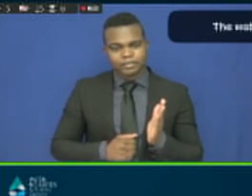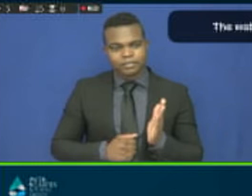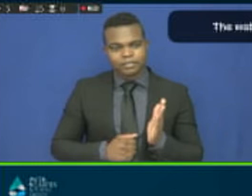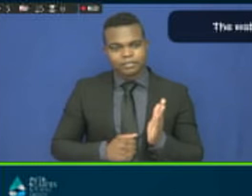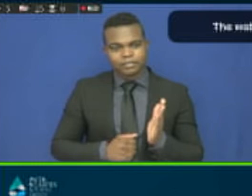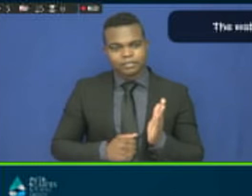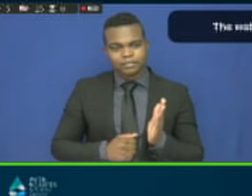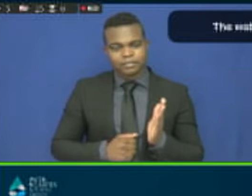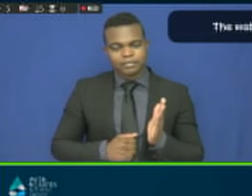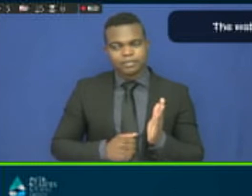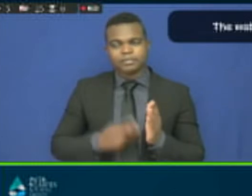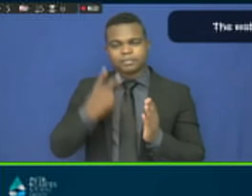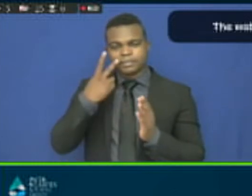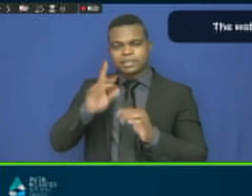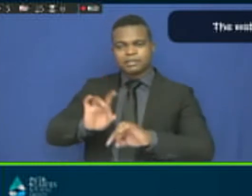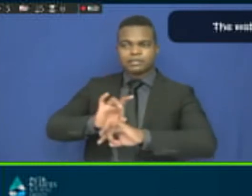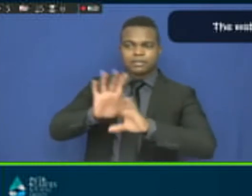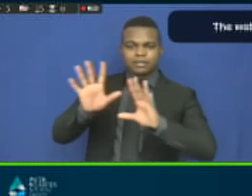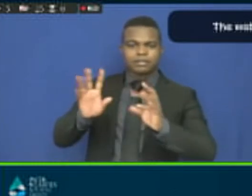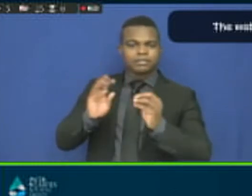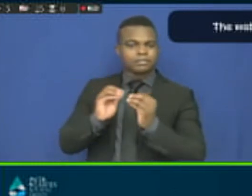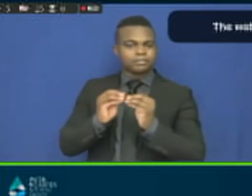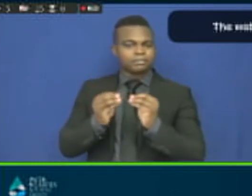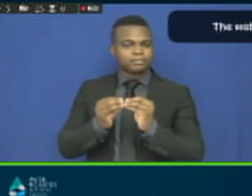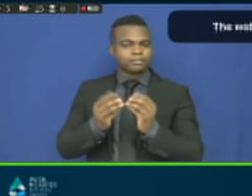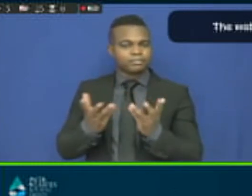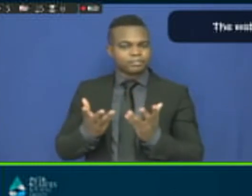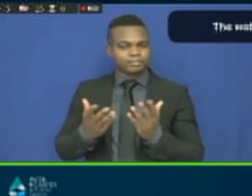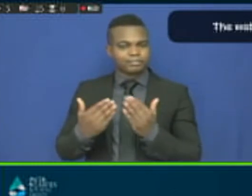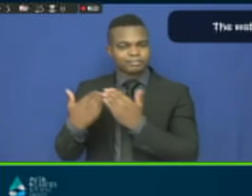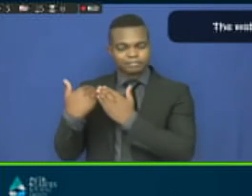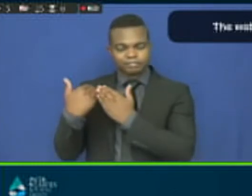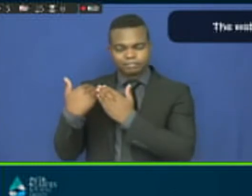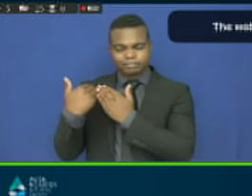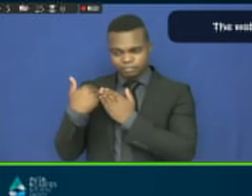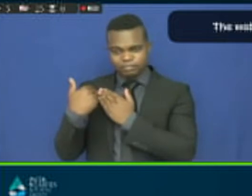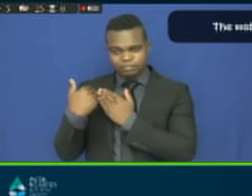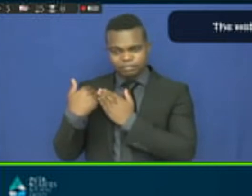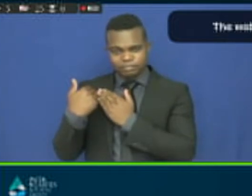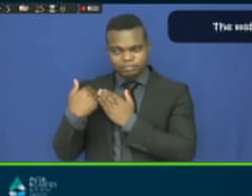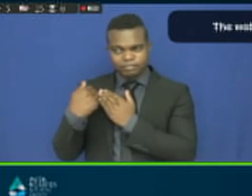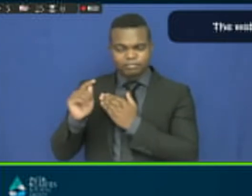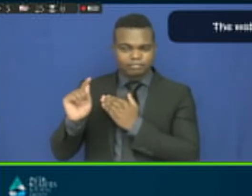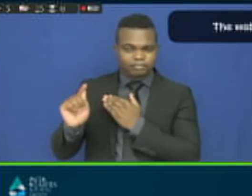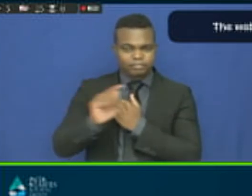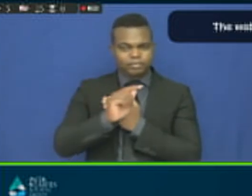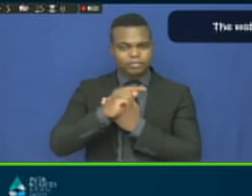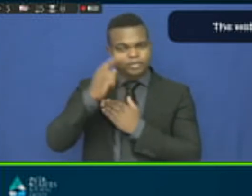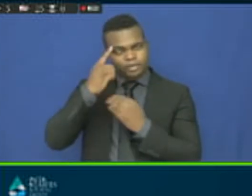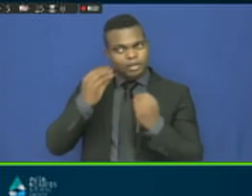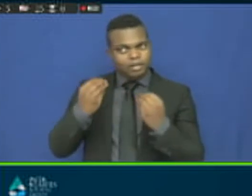the SDGs and the Agenda 263. I think